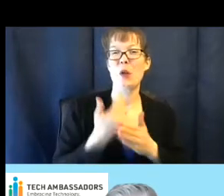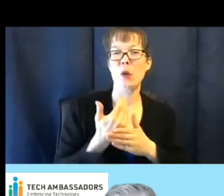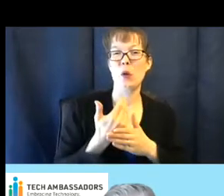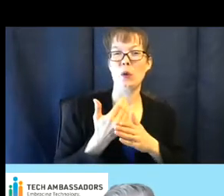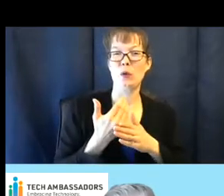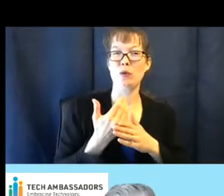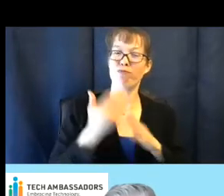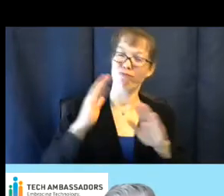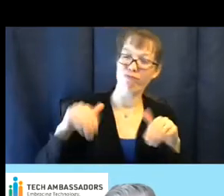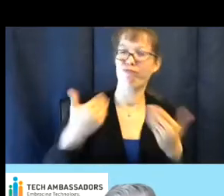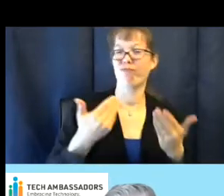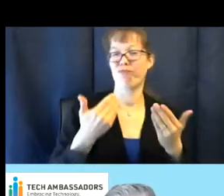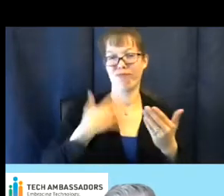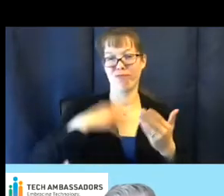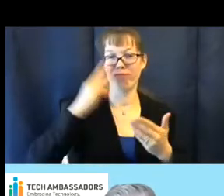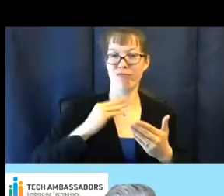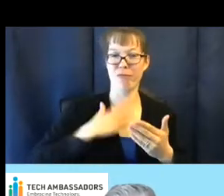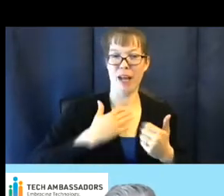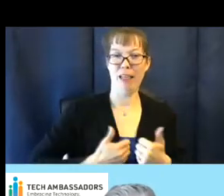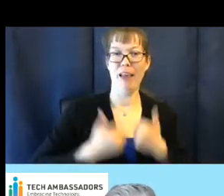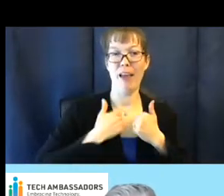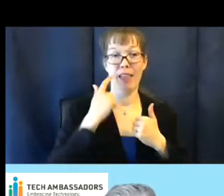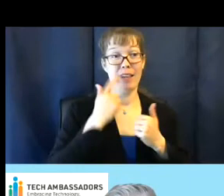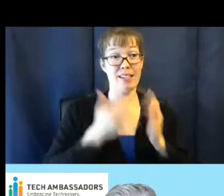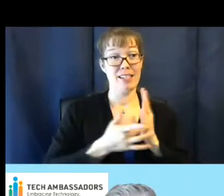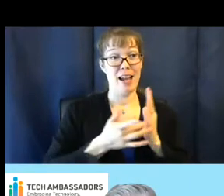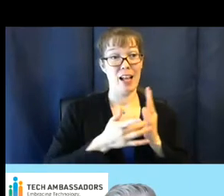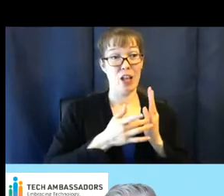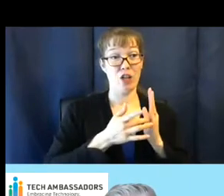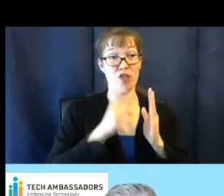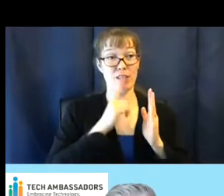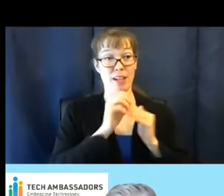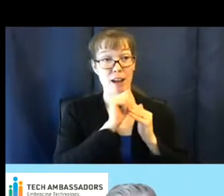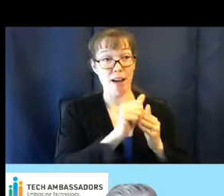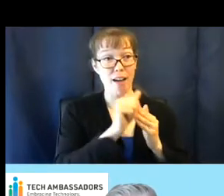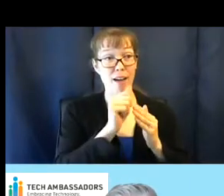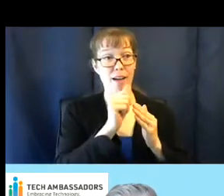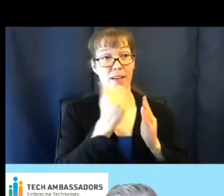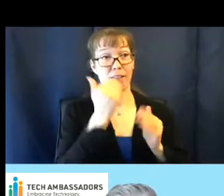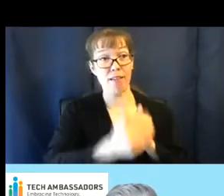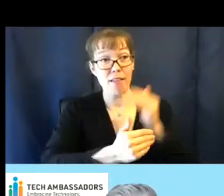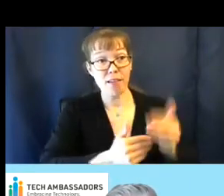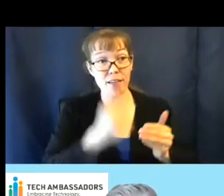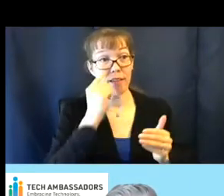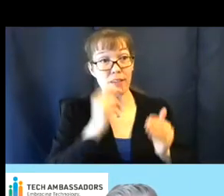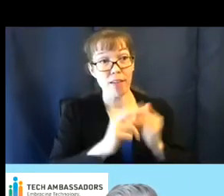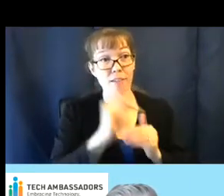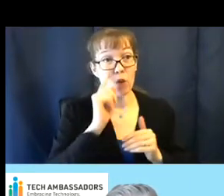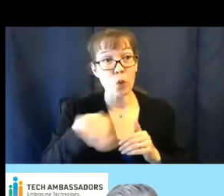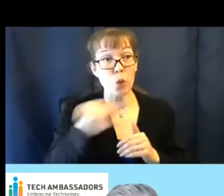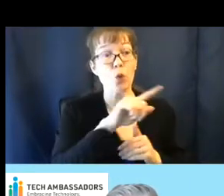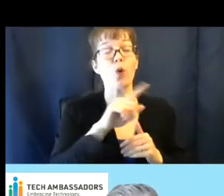this technology chapter will be good for you and the individuals you work with